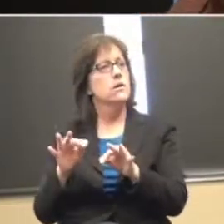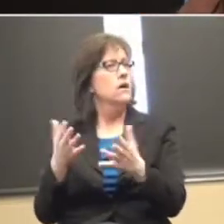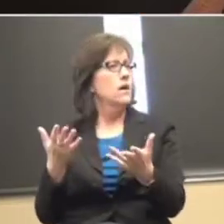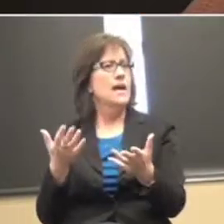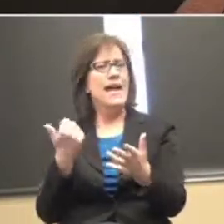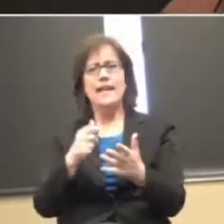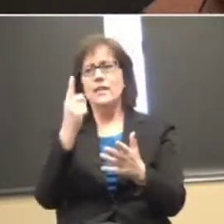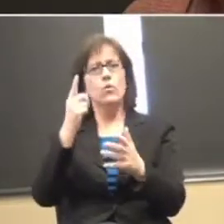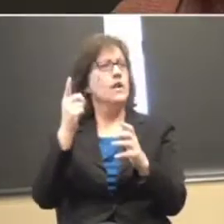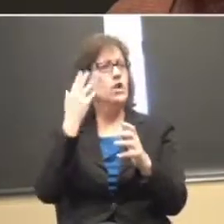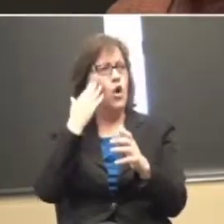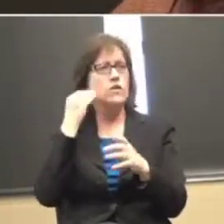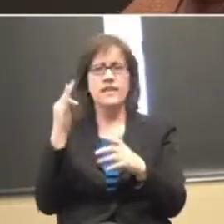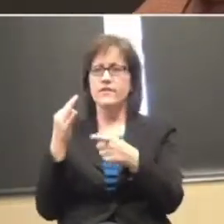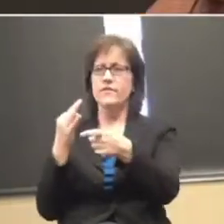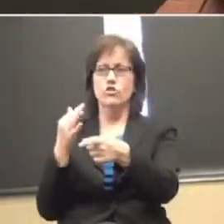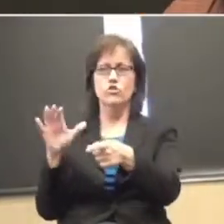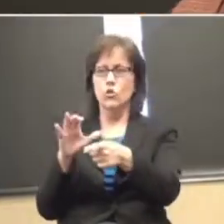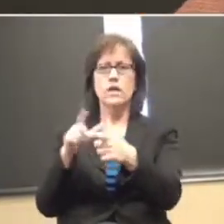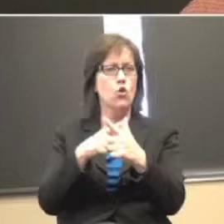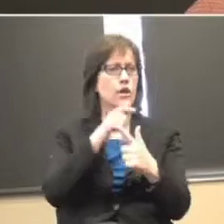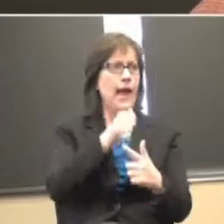as to whether the person did it or not.